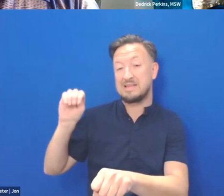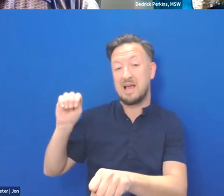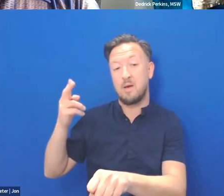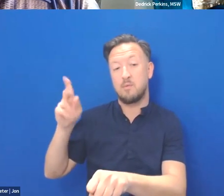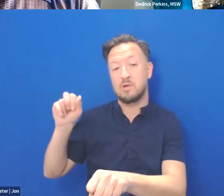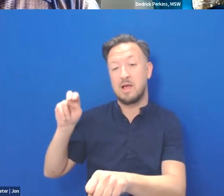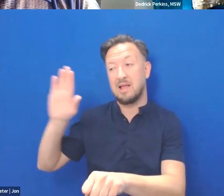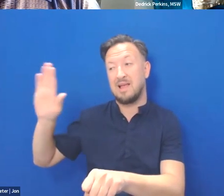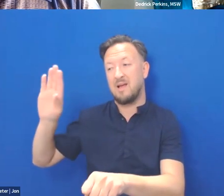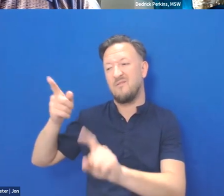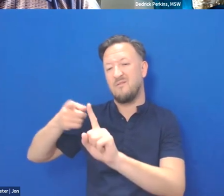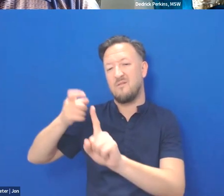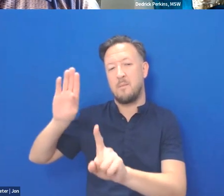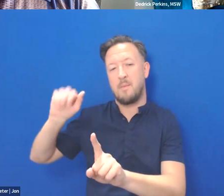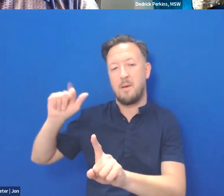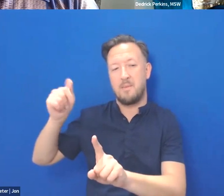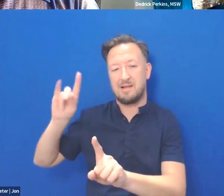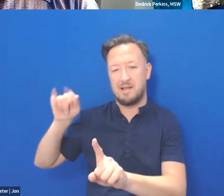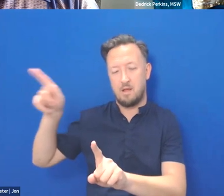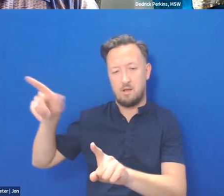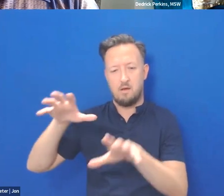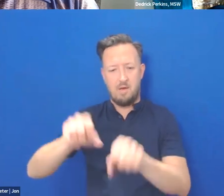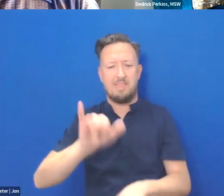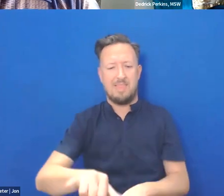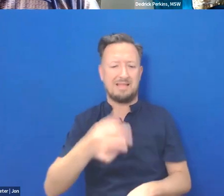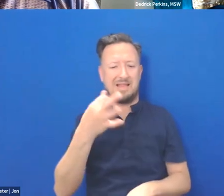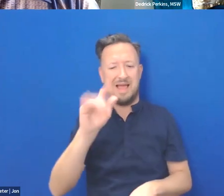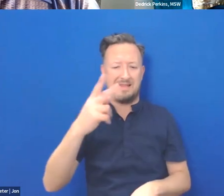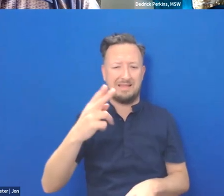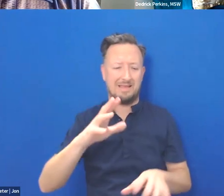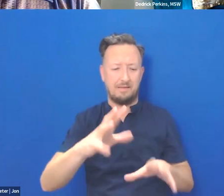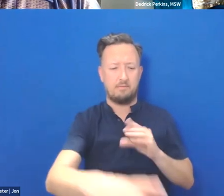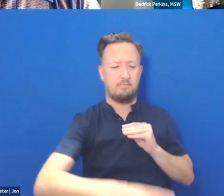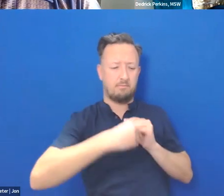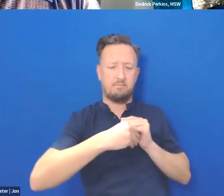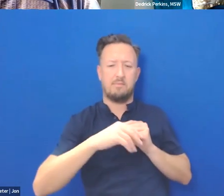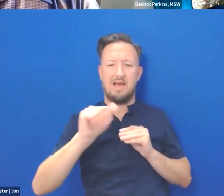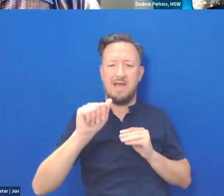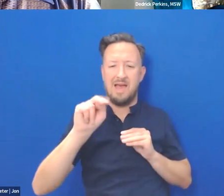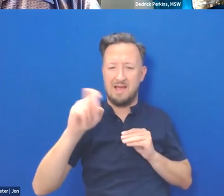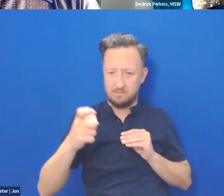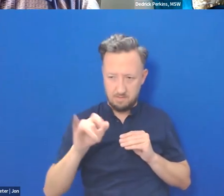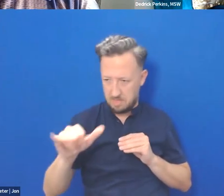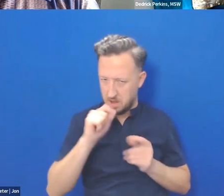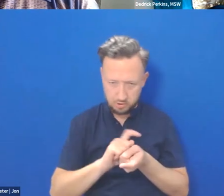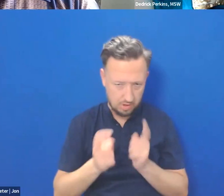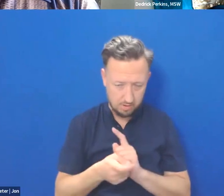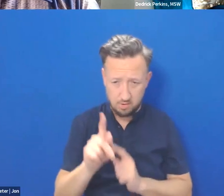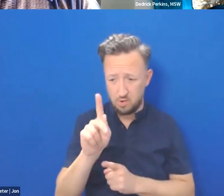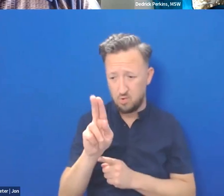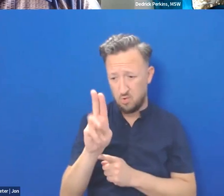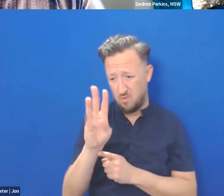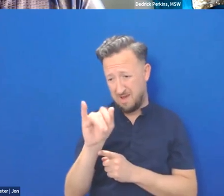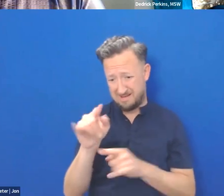under Iraqi law, Kuwait is the 19th province of Baghdad. It was annexed. That didn't change anything. Kuwait was still